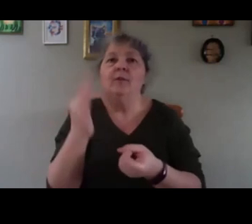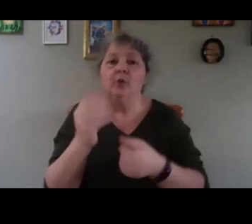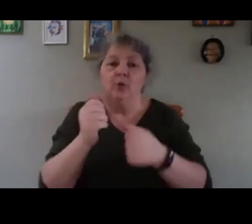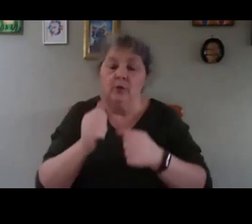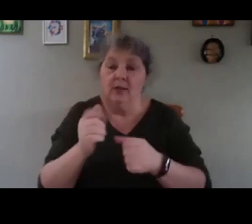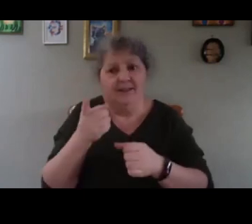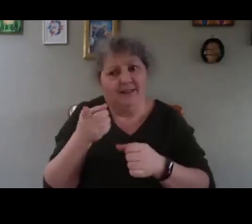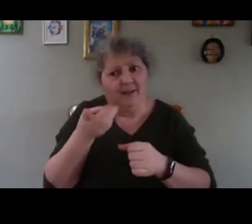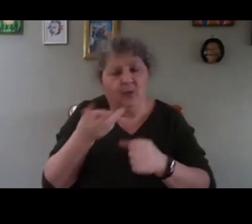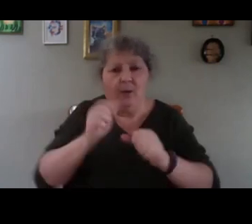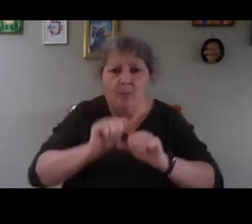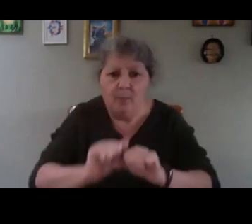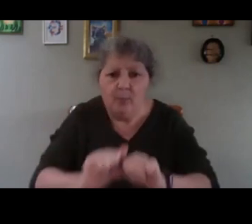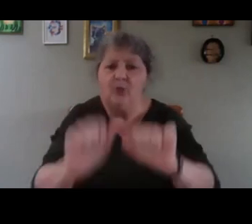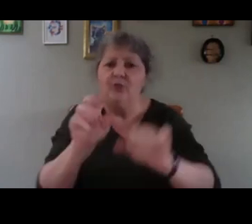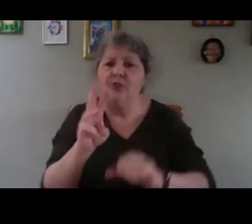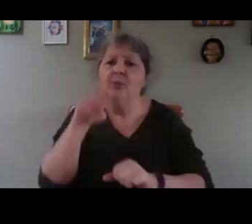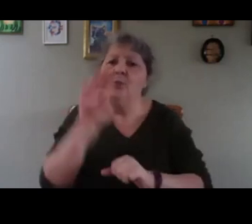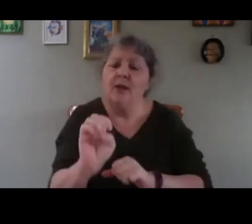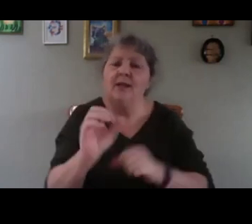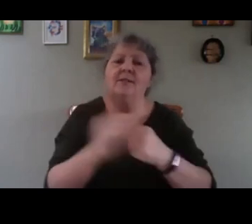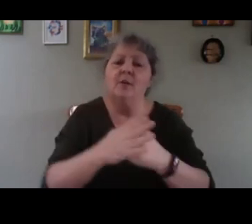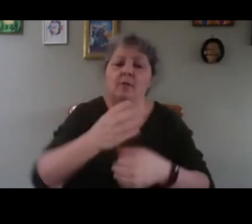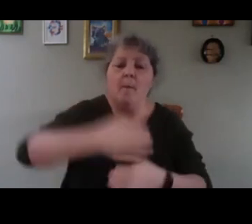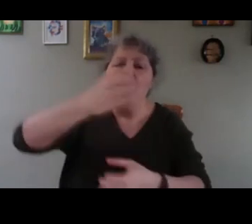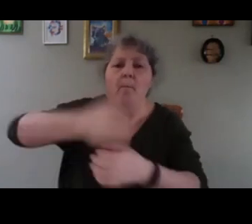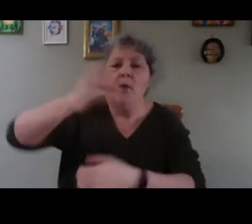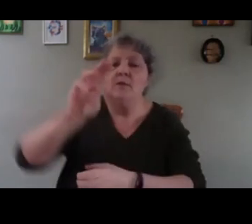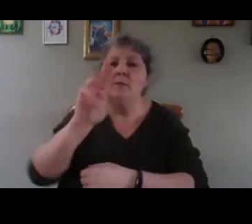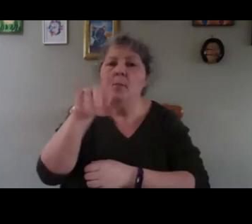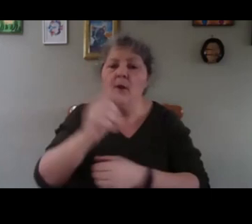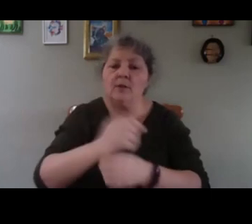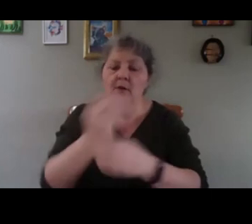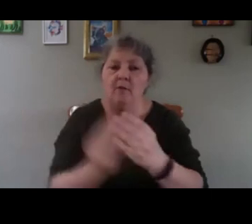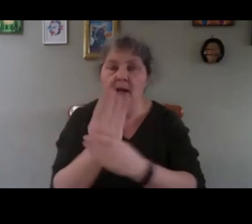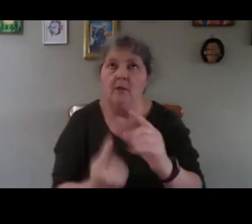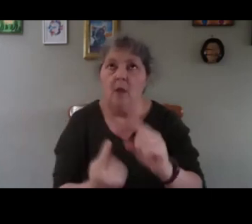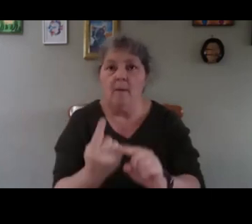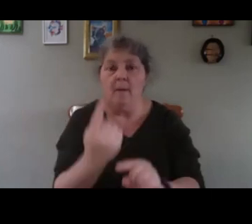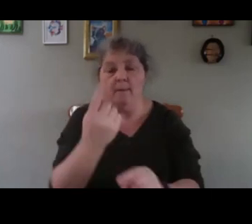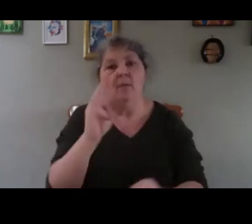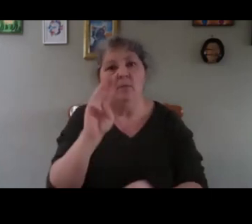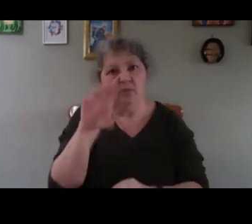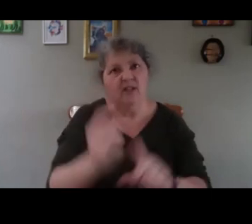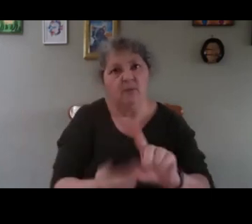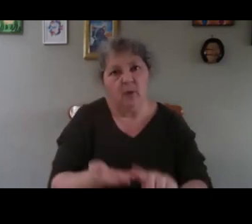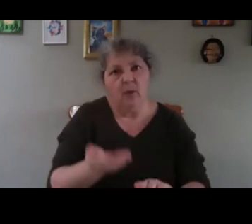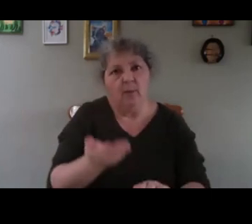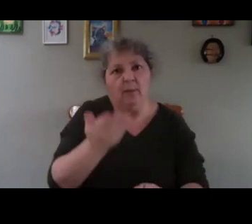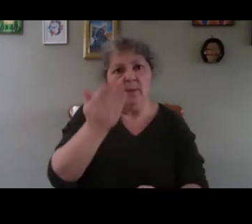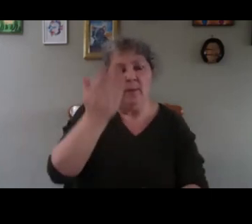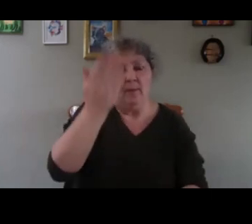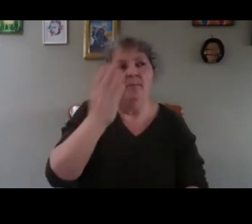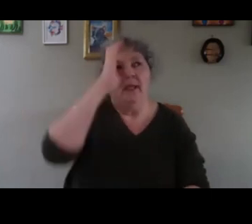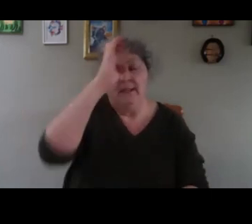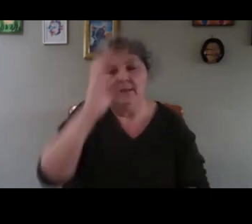price of pots of plant, of potted plant, to the roof. So, I expect that the plant